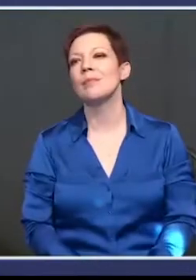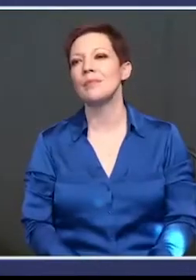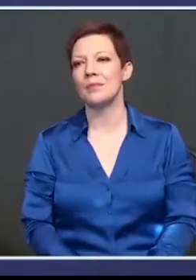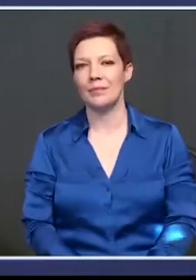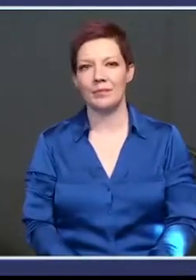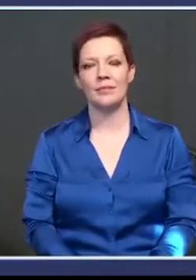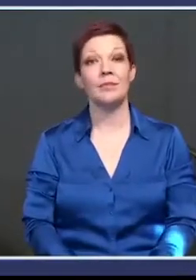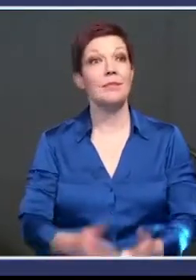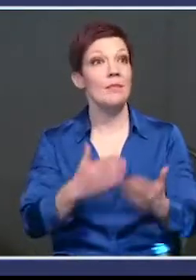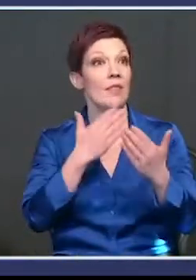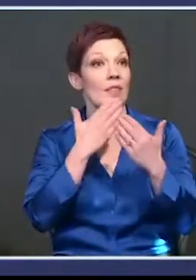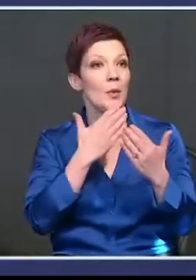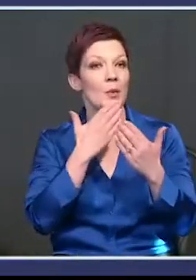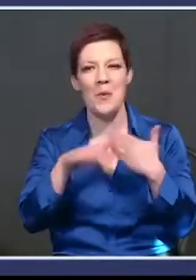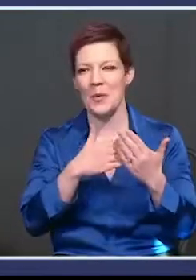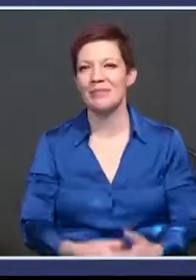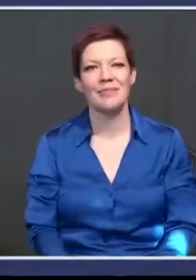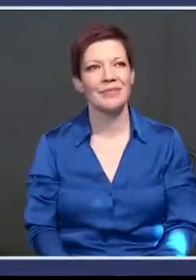Thank you all.